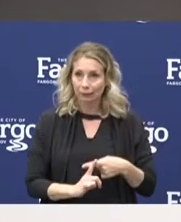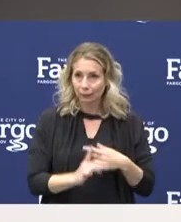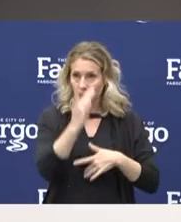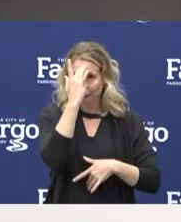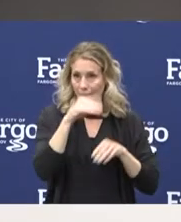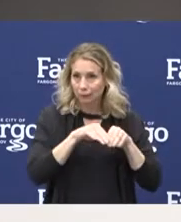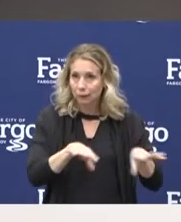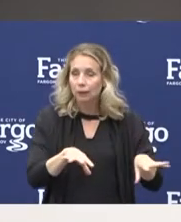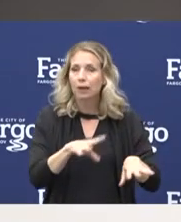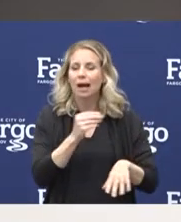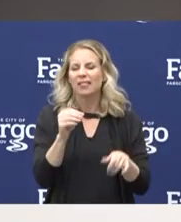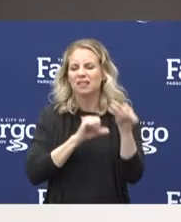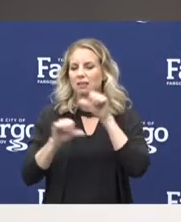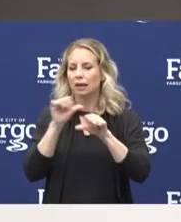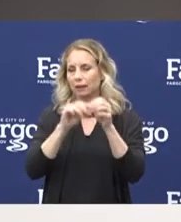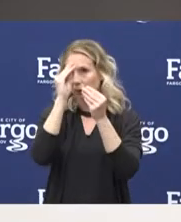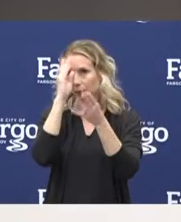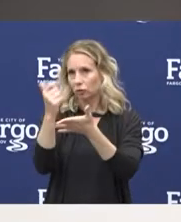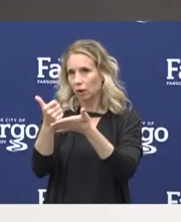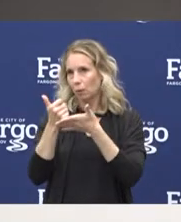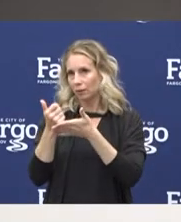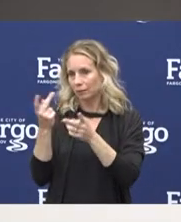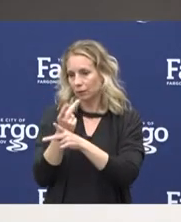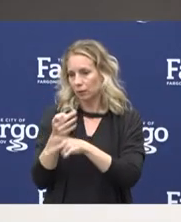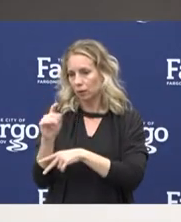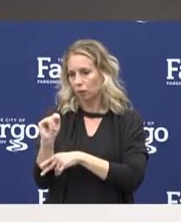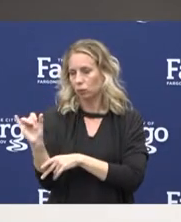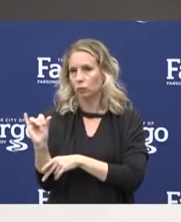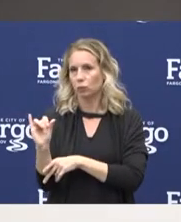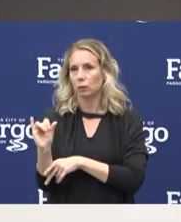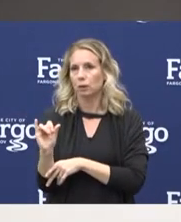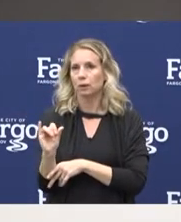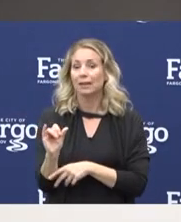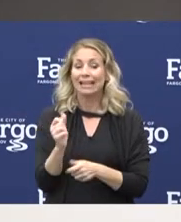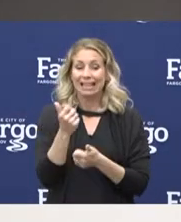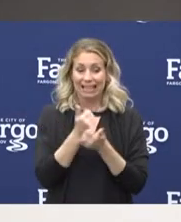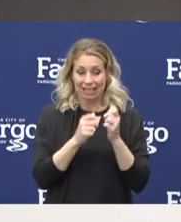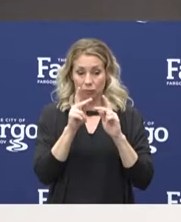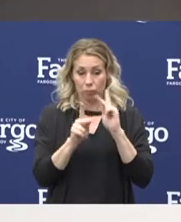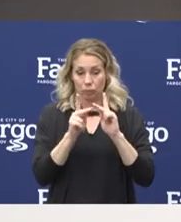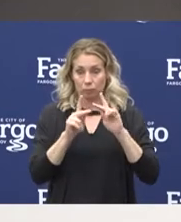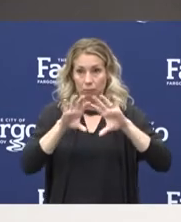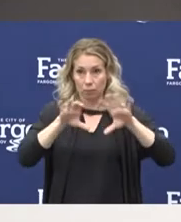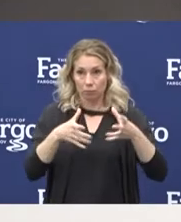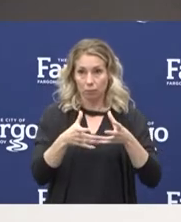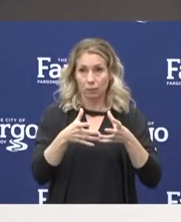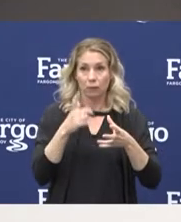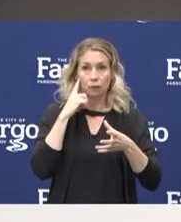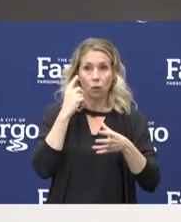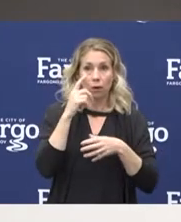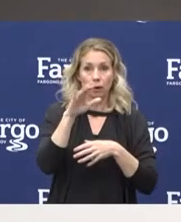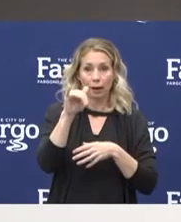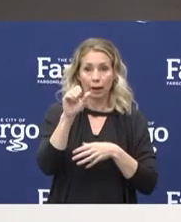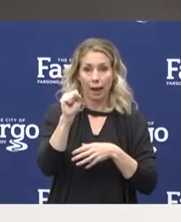data. Testing per capita in Cass County is very high. Do I have the slides?